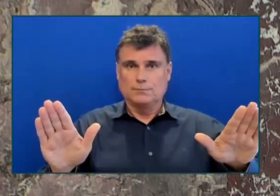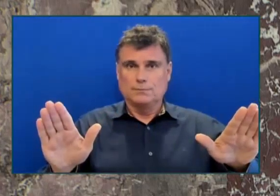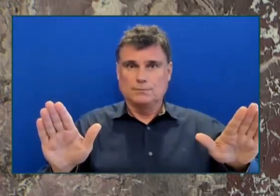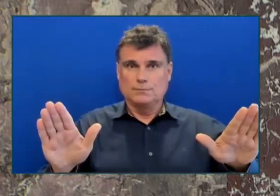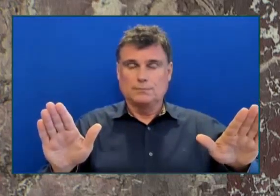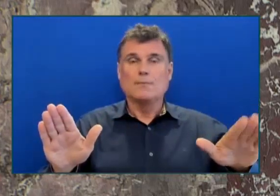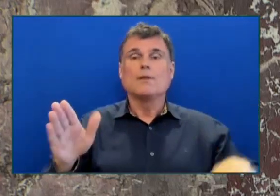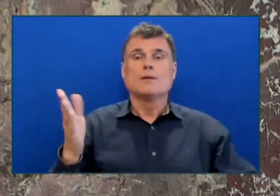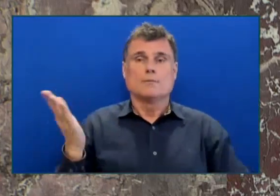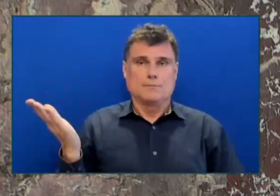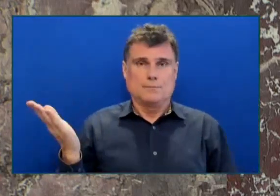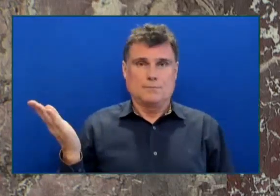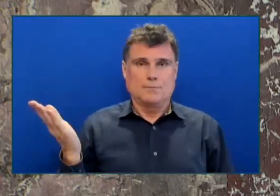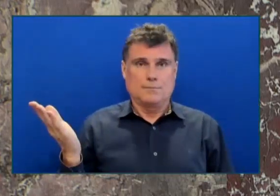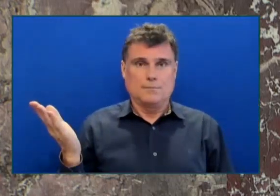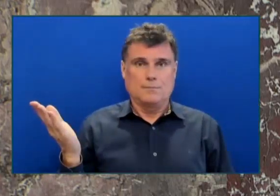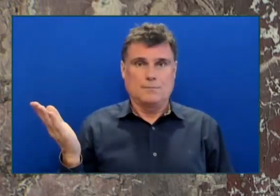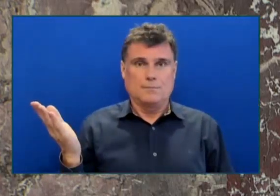Members,